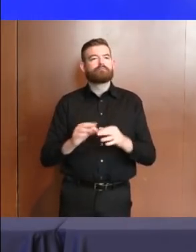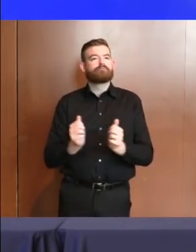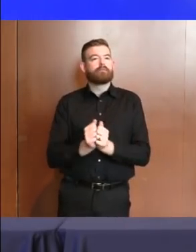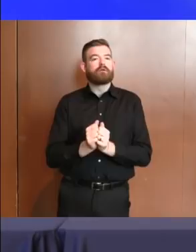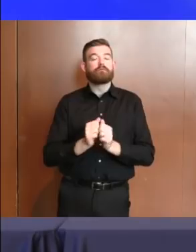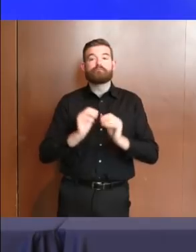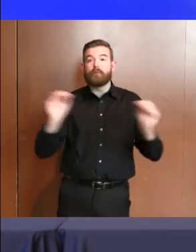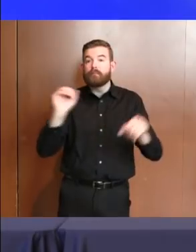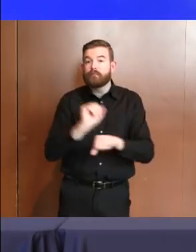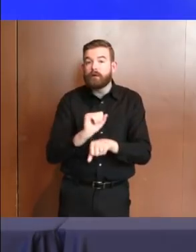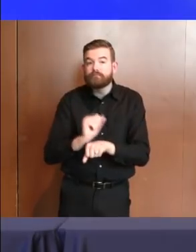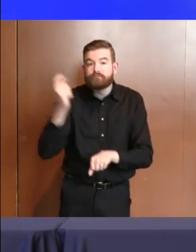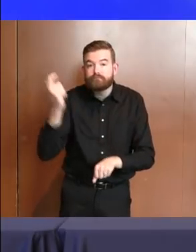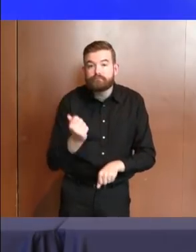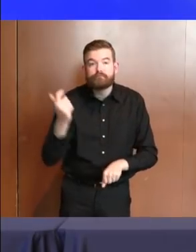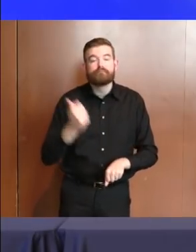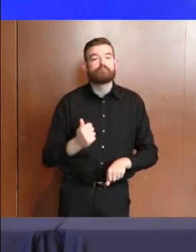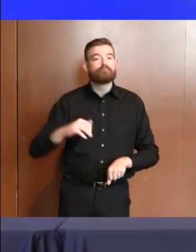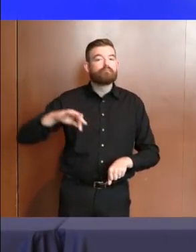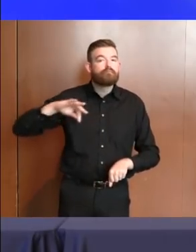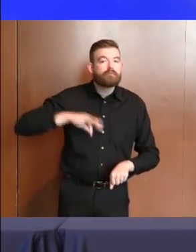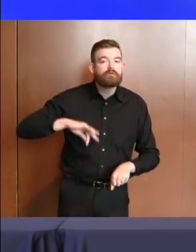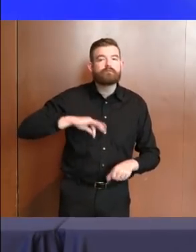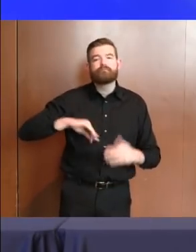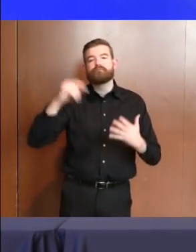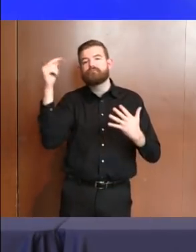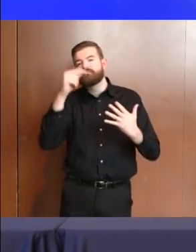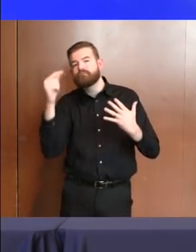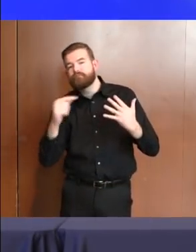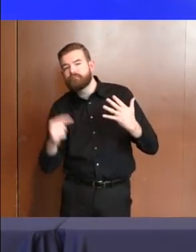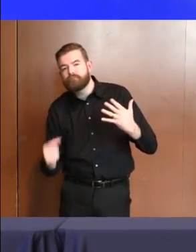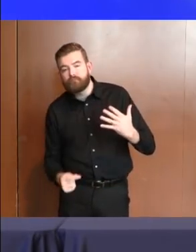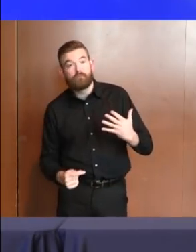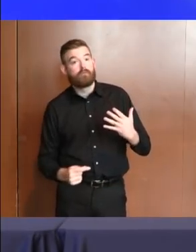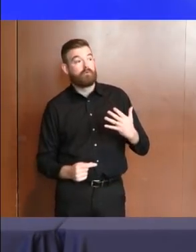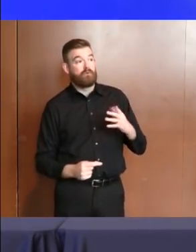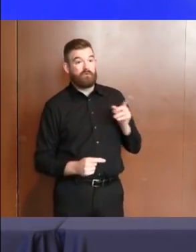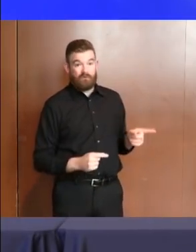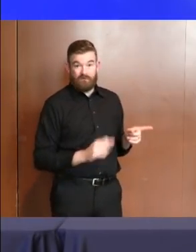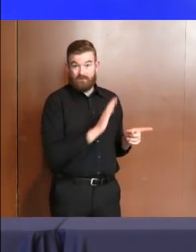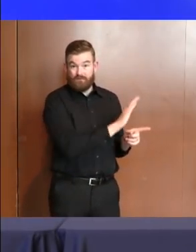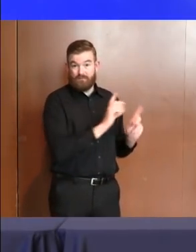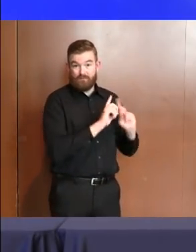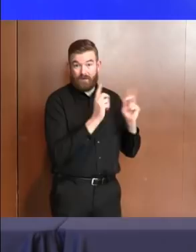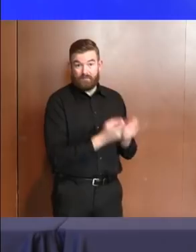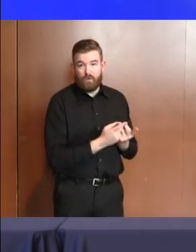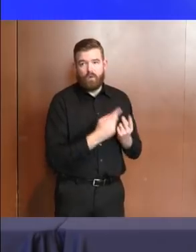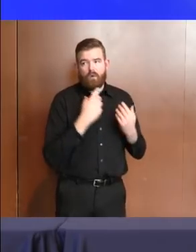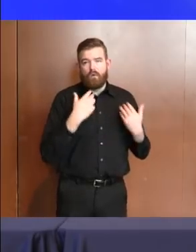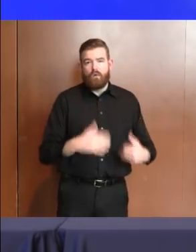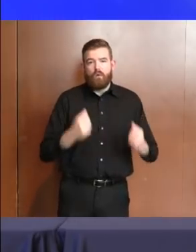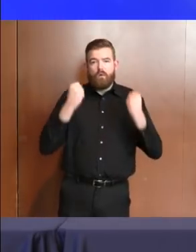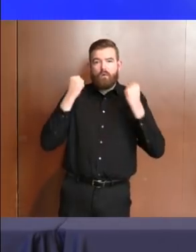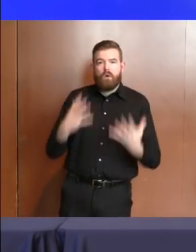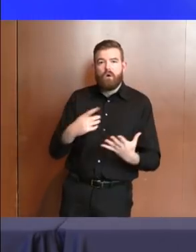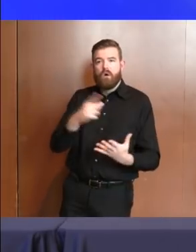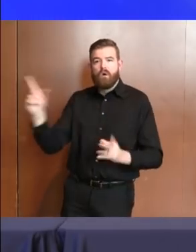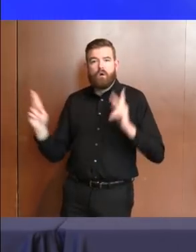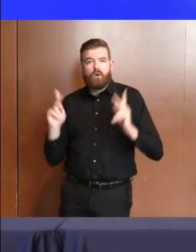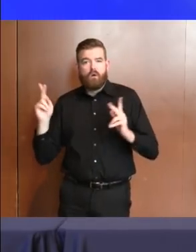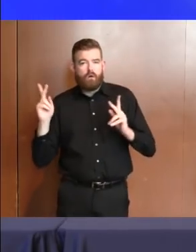department are dealing with an unprecedented crush of people trying to reach them. We understand that it could get frustrating. We do